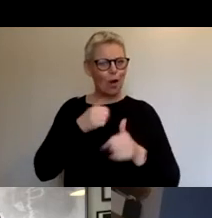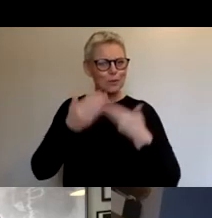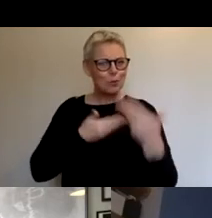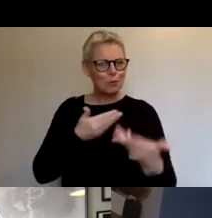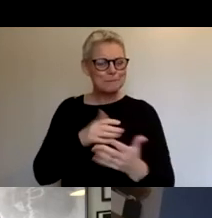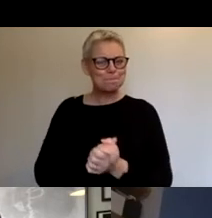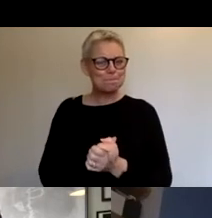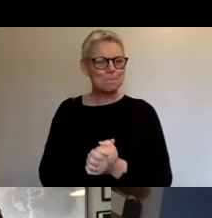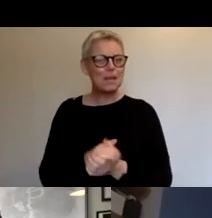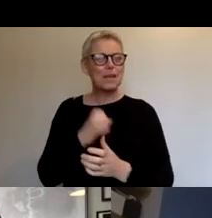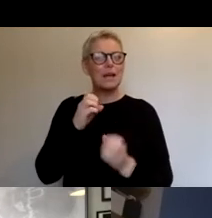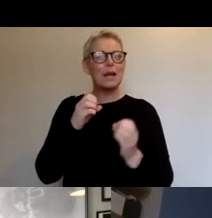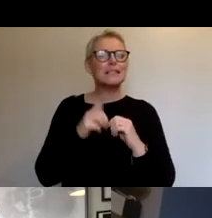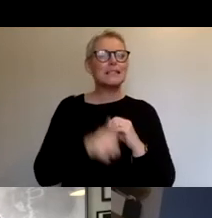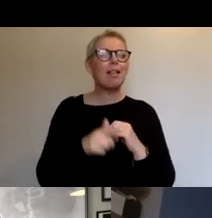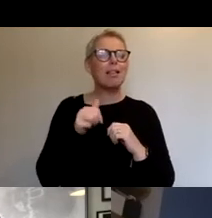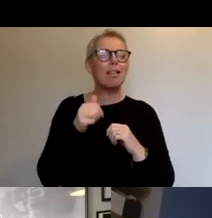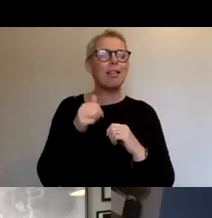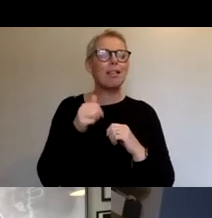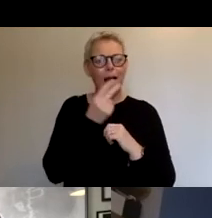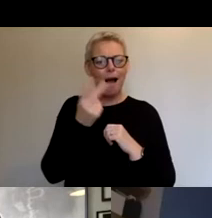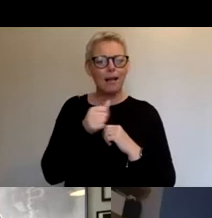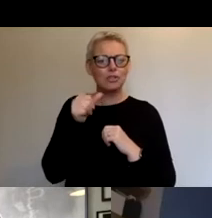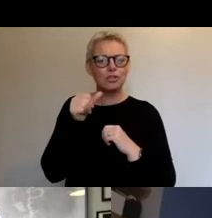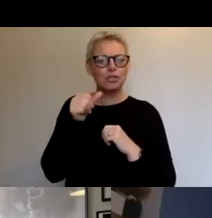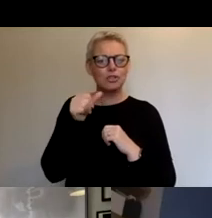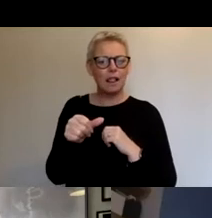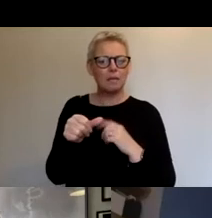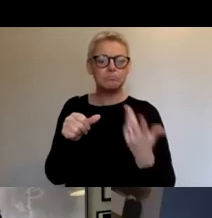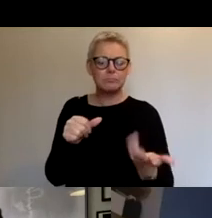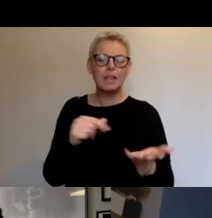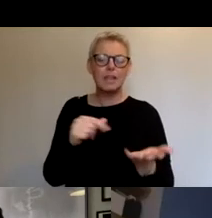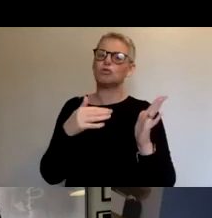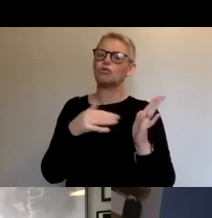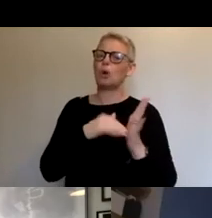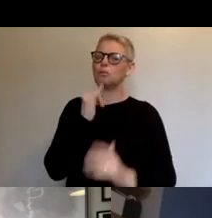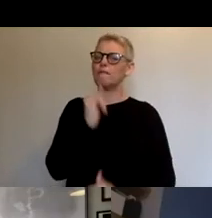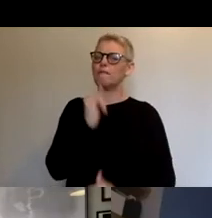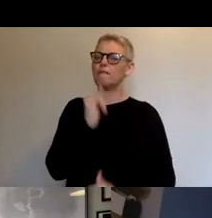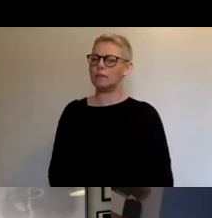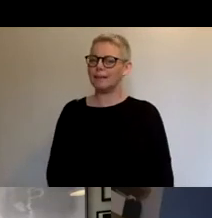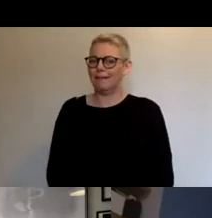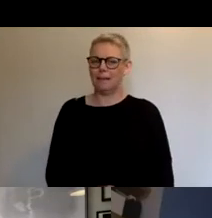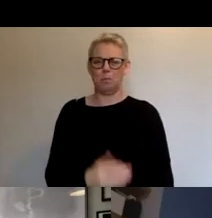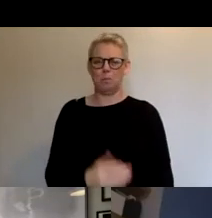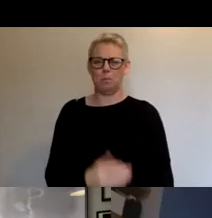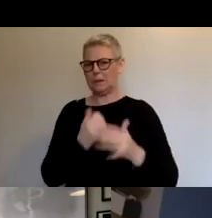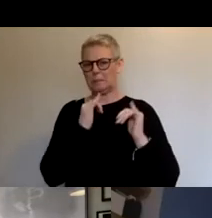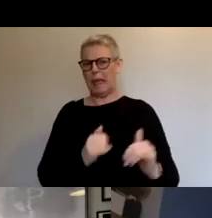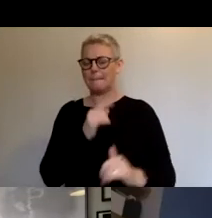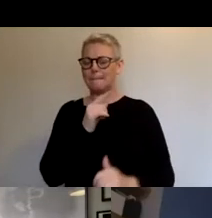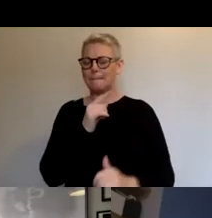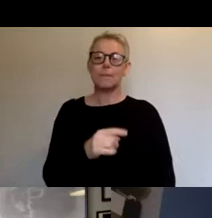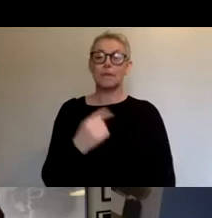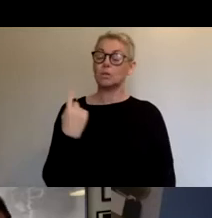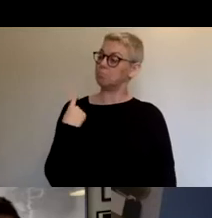loads of things, I think, in the world. He can be blamed for anything. He's not here. And he came to me and perhaps both of us were